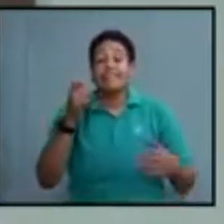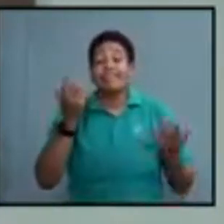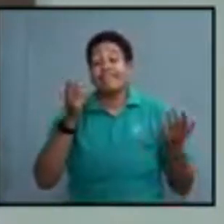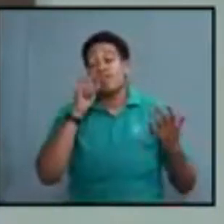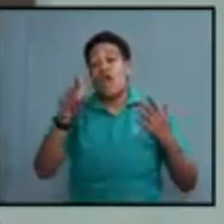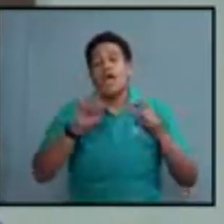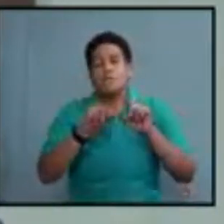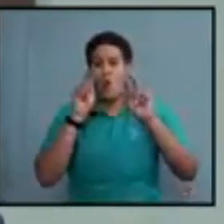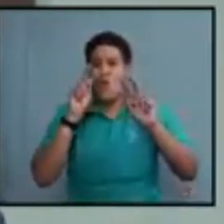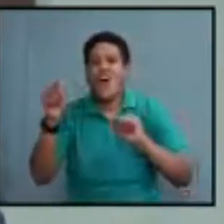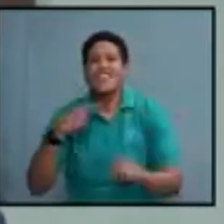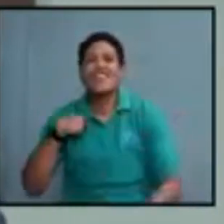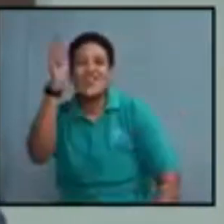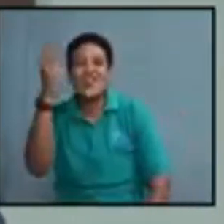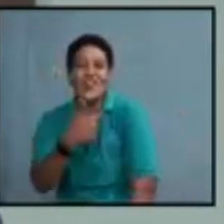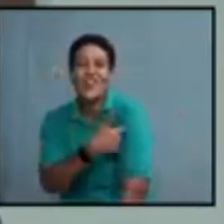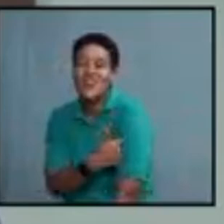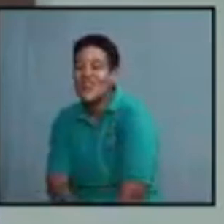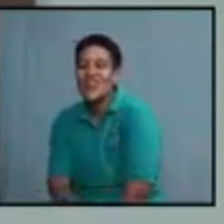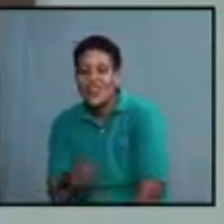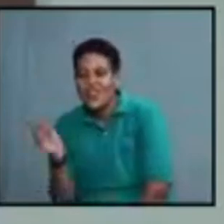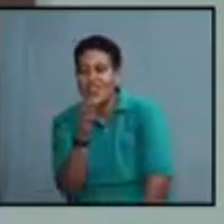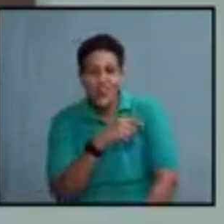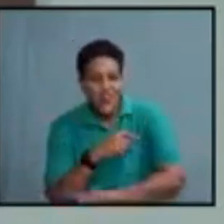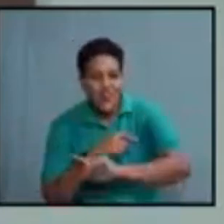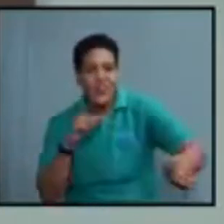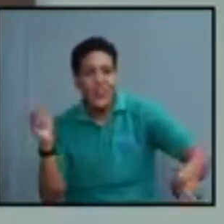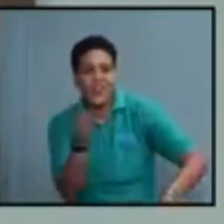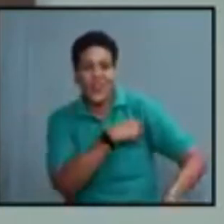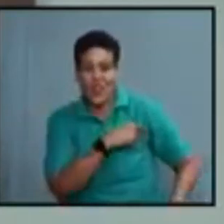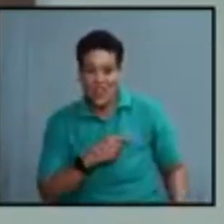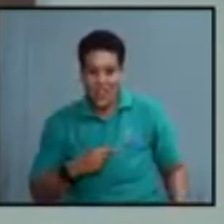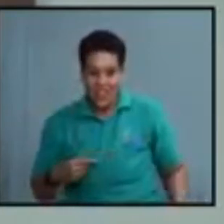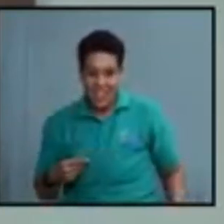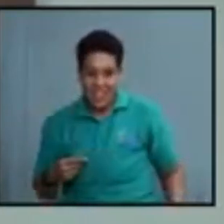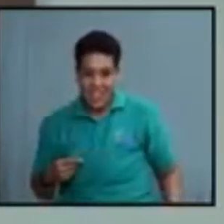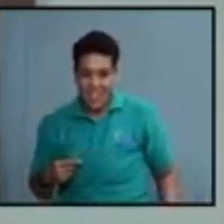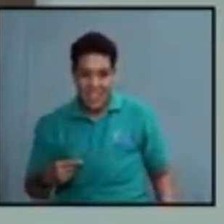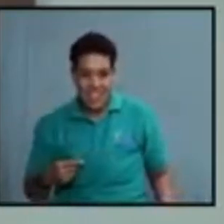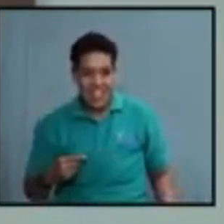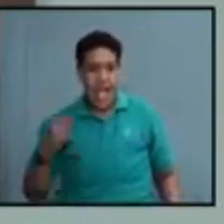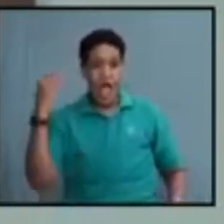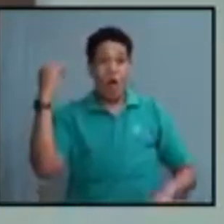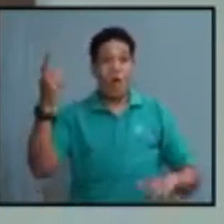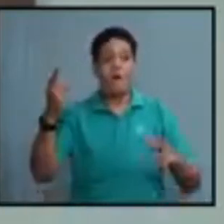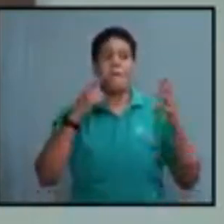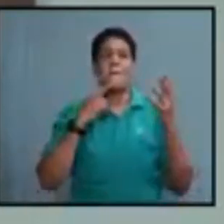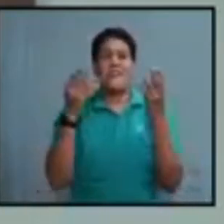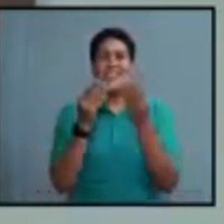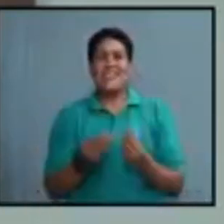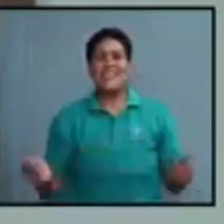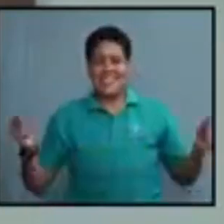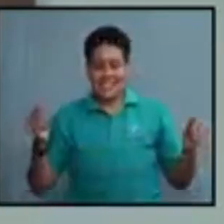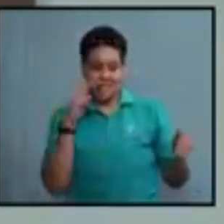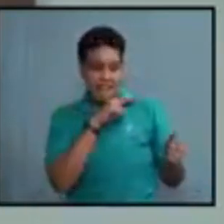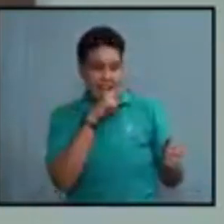ask, but to watch others take it and hope to get a free ride on the disappearance of the virus from the